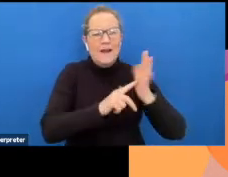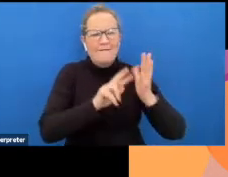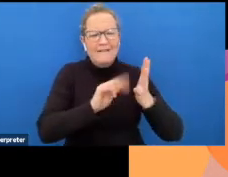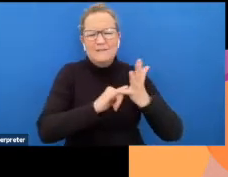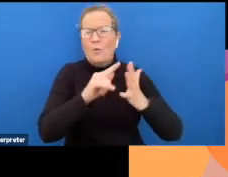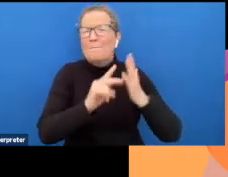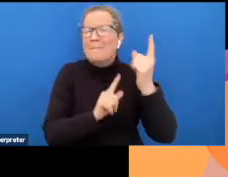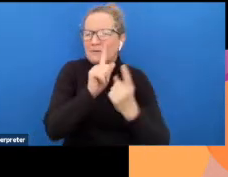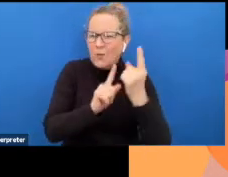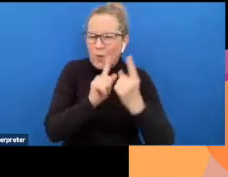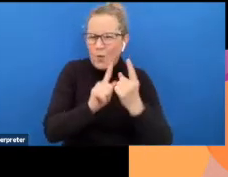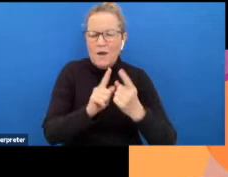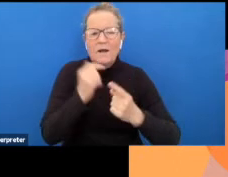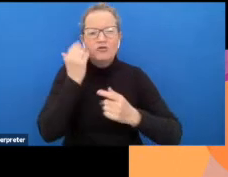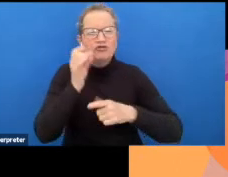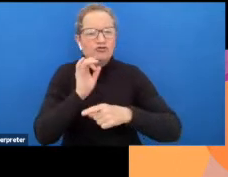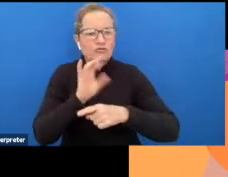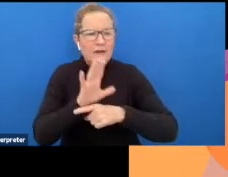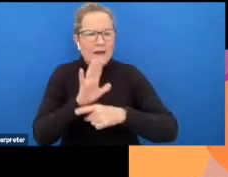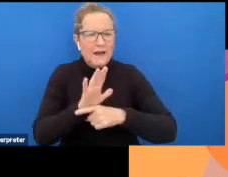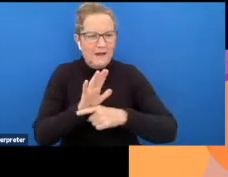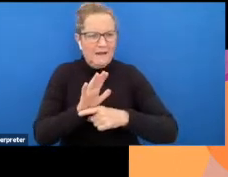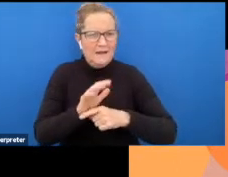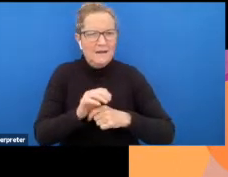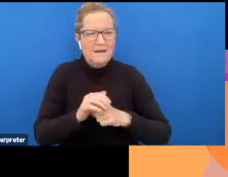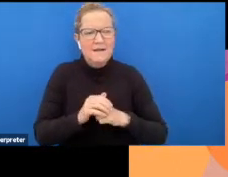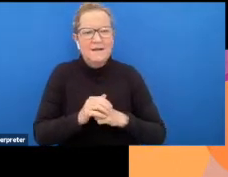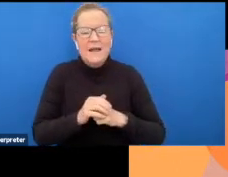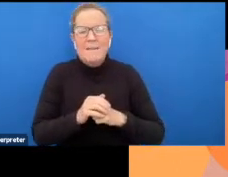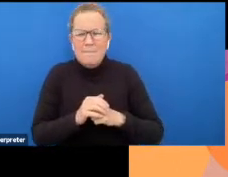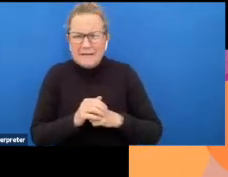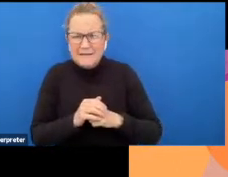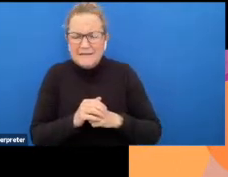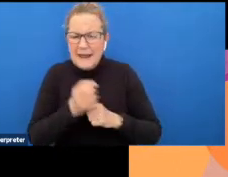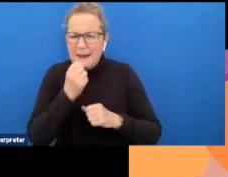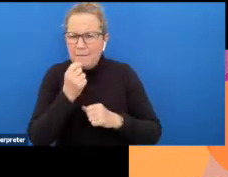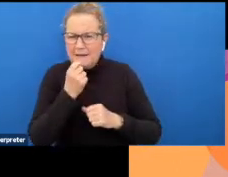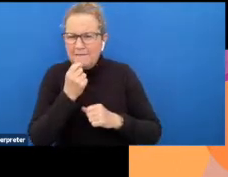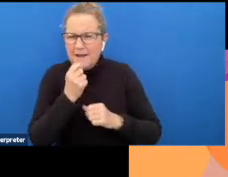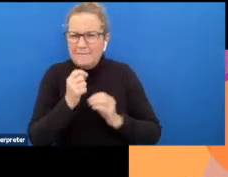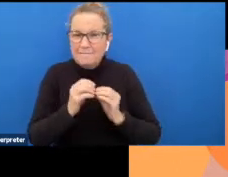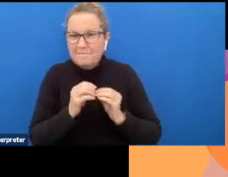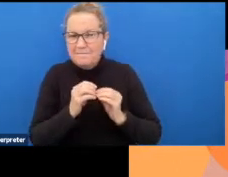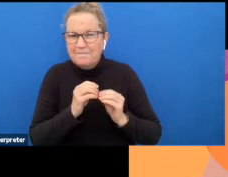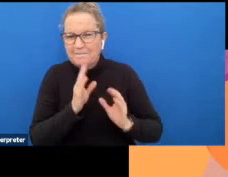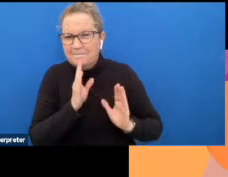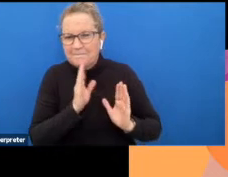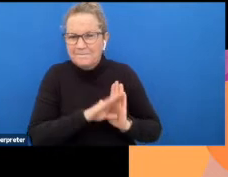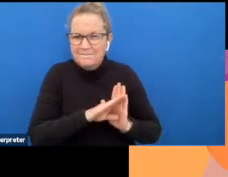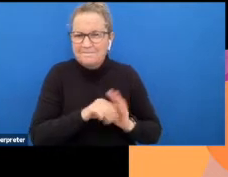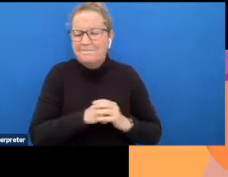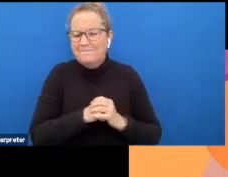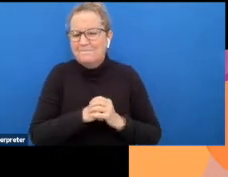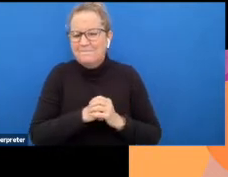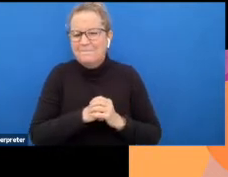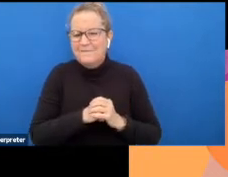themselves now and career counseling but there's a little bit of a hidden factor in um in the in some of the programs that we run